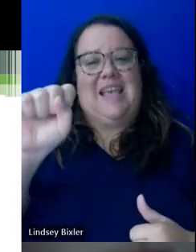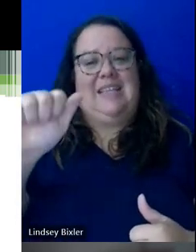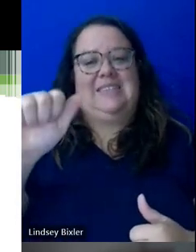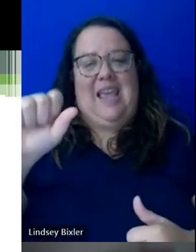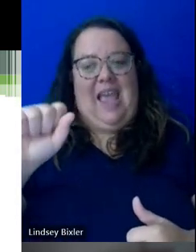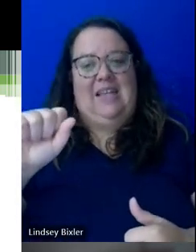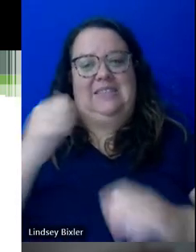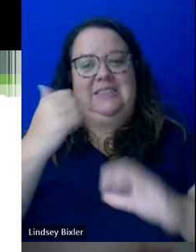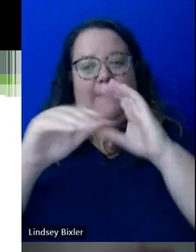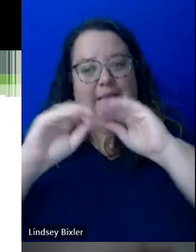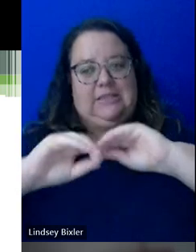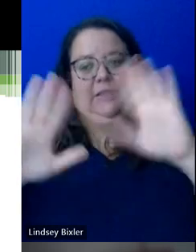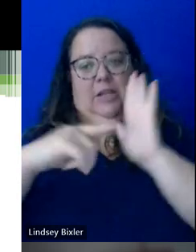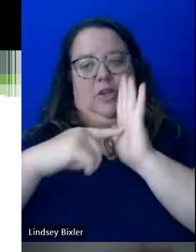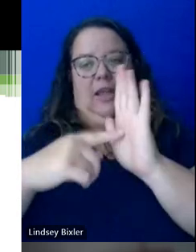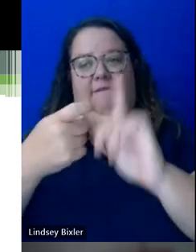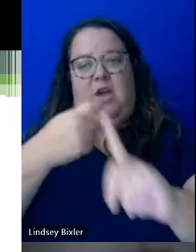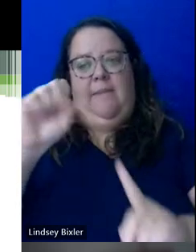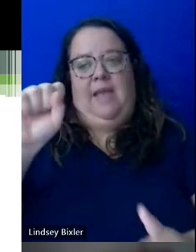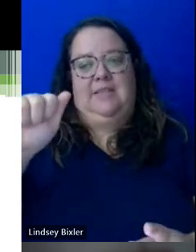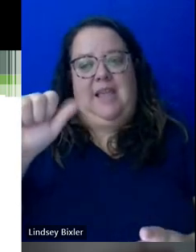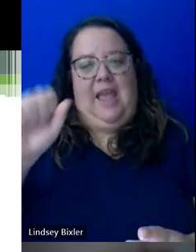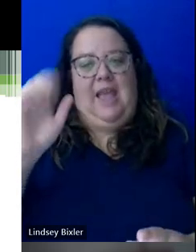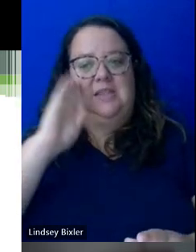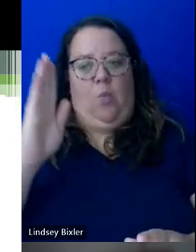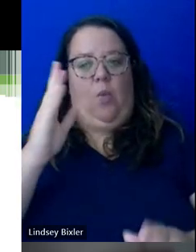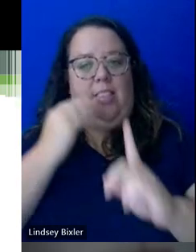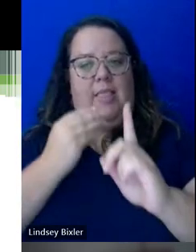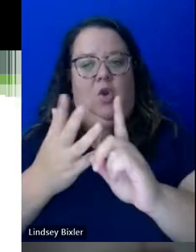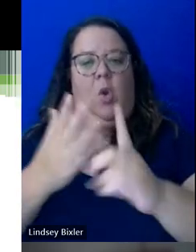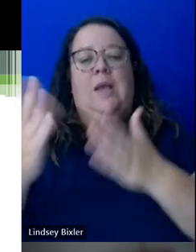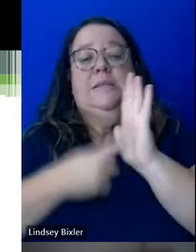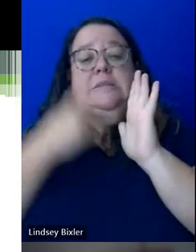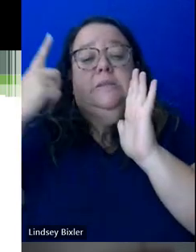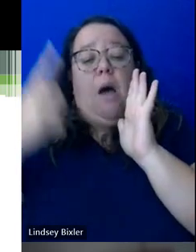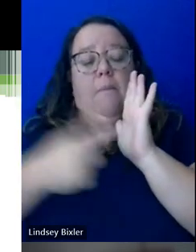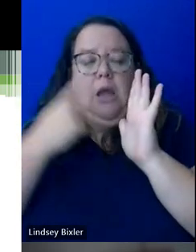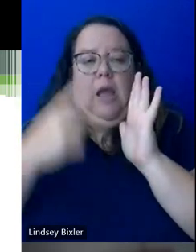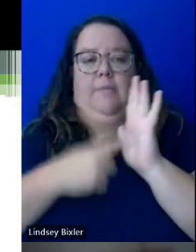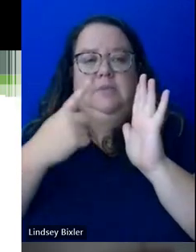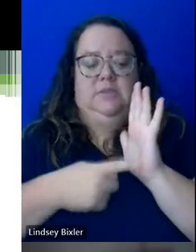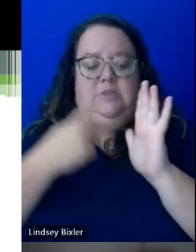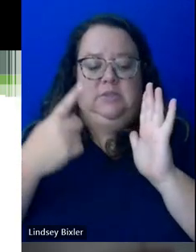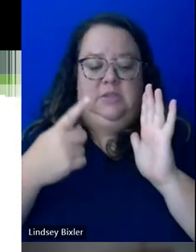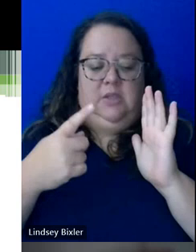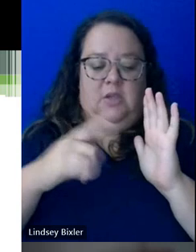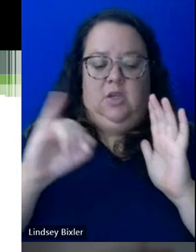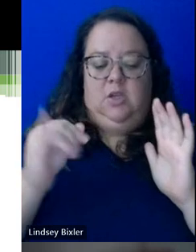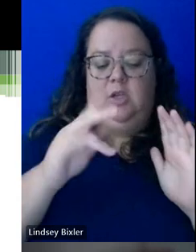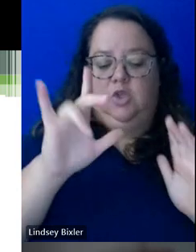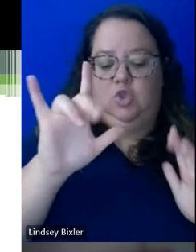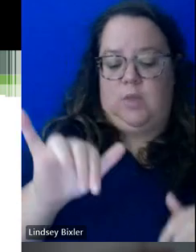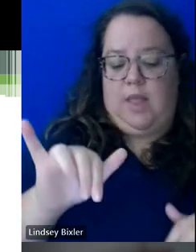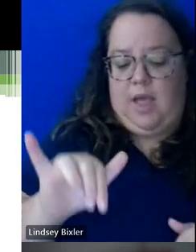from SAS. They let you know. There may be times, I mean, you know, July is,